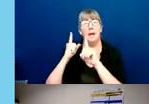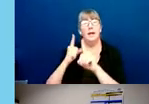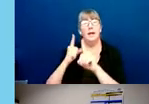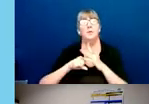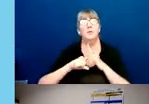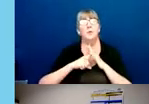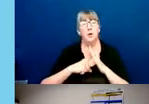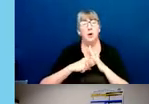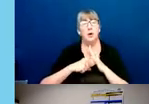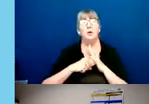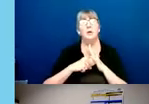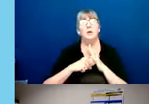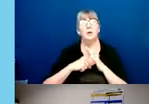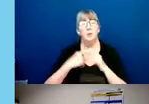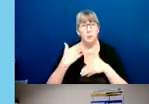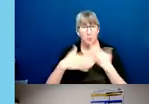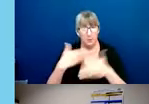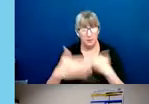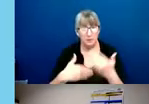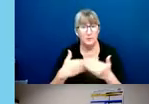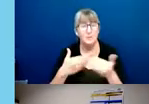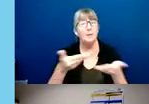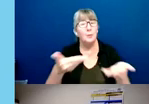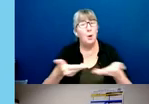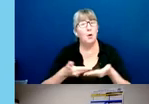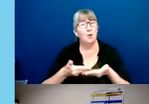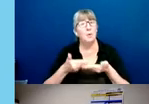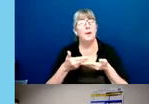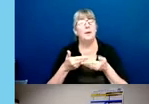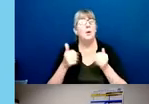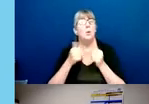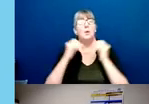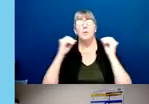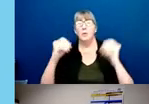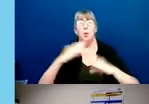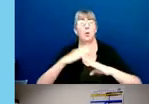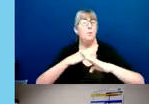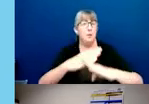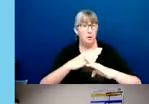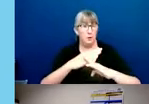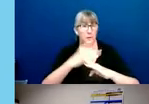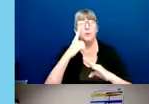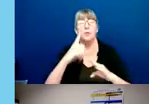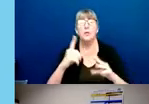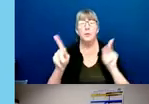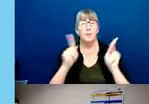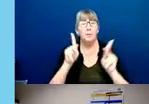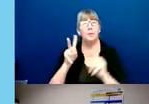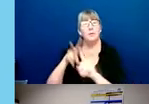that's welcoming and free of any barriers to accept complaints from the public.